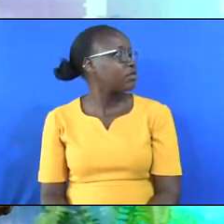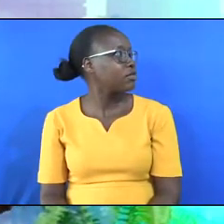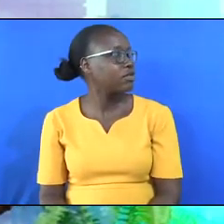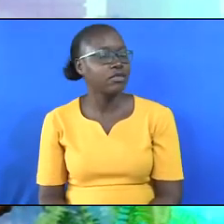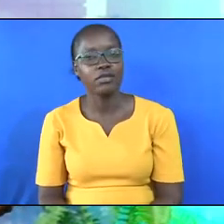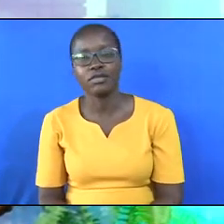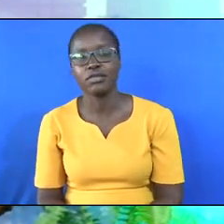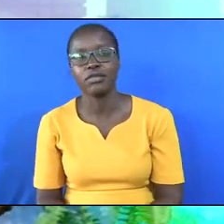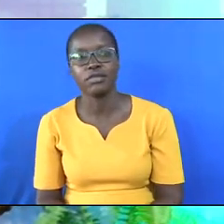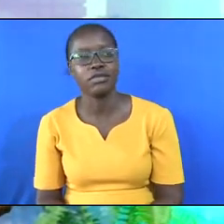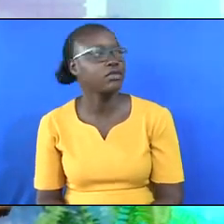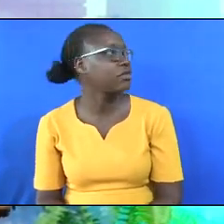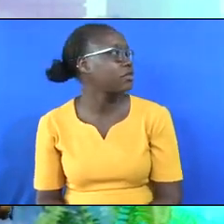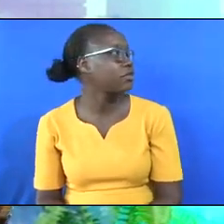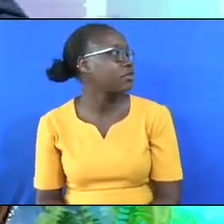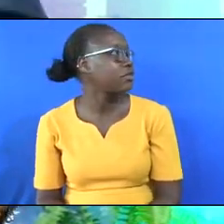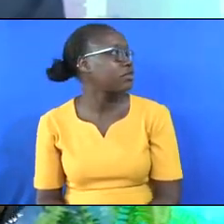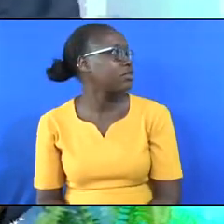Okay.